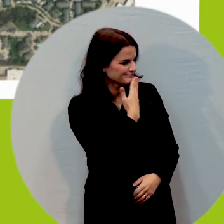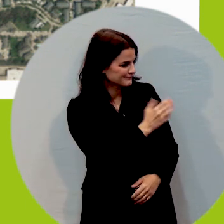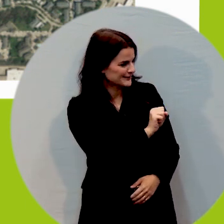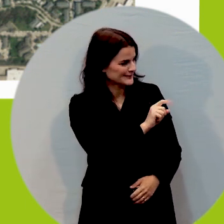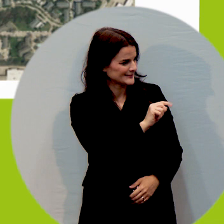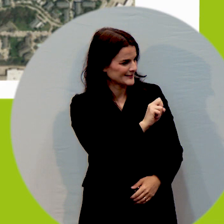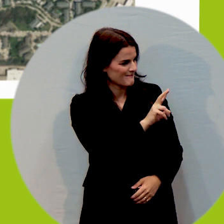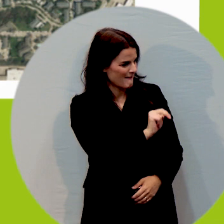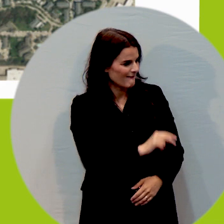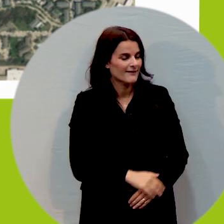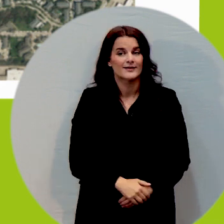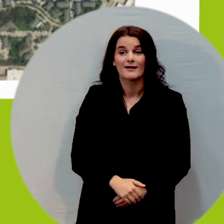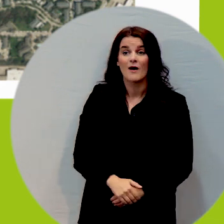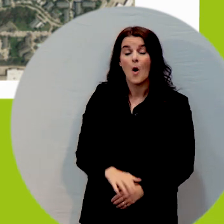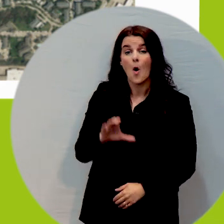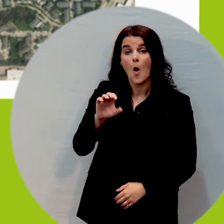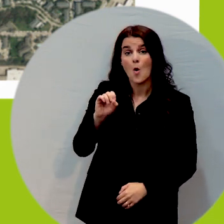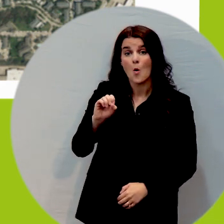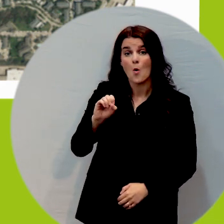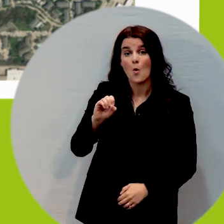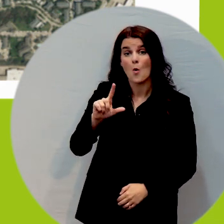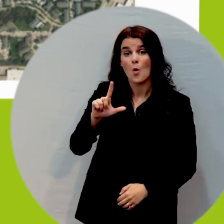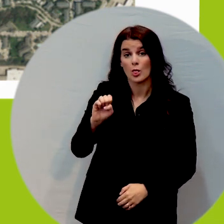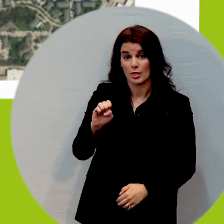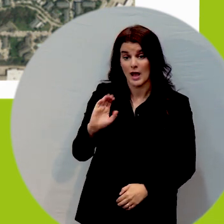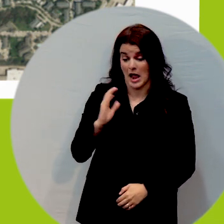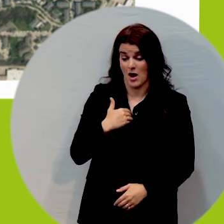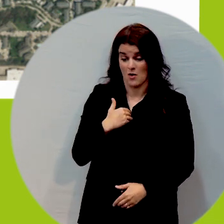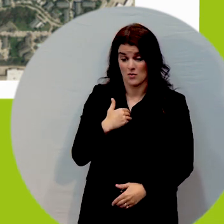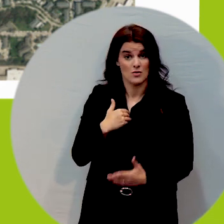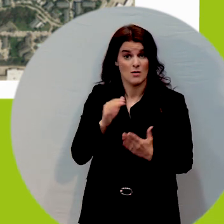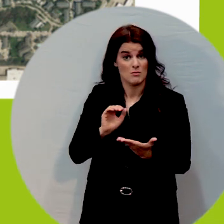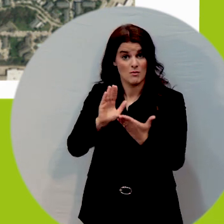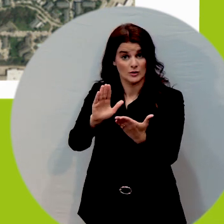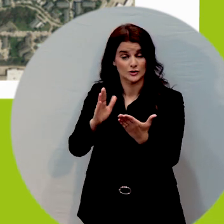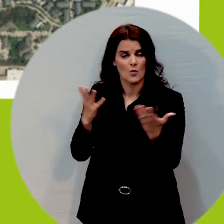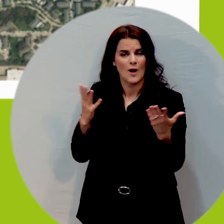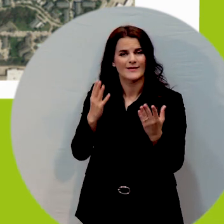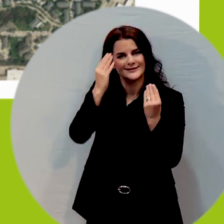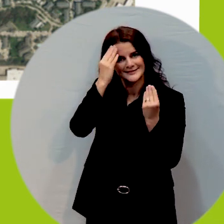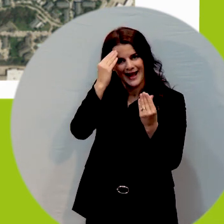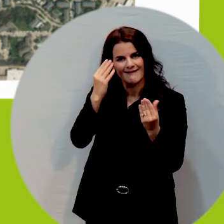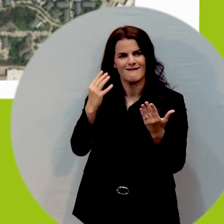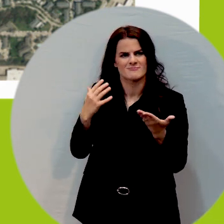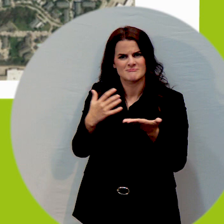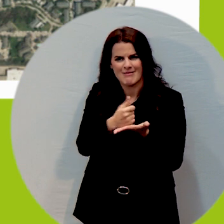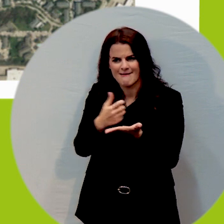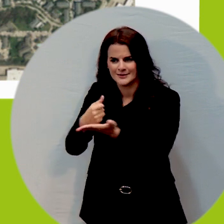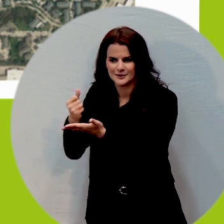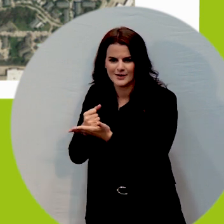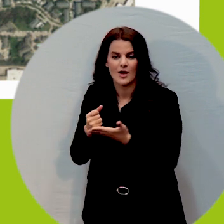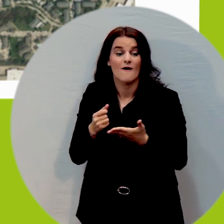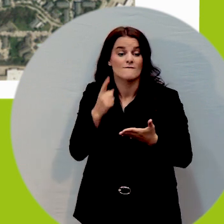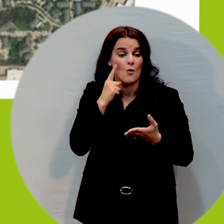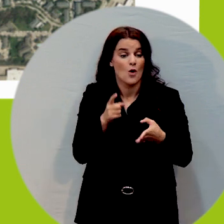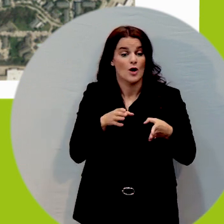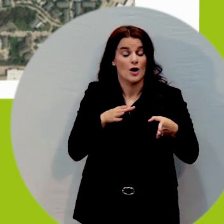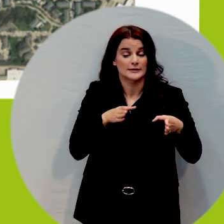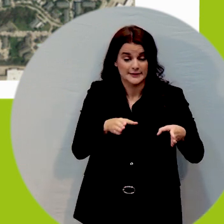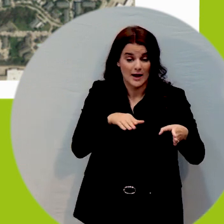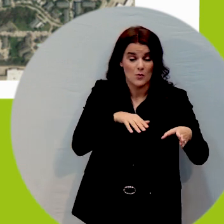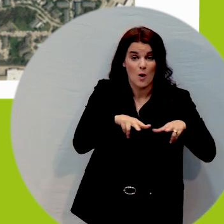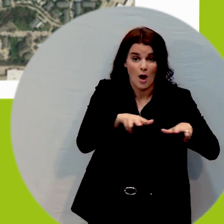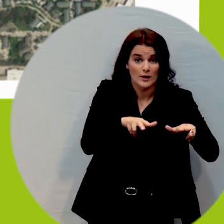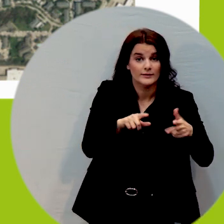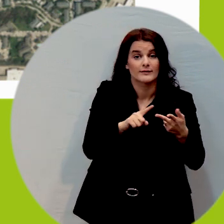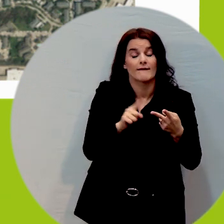Cole's role in the project was to do data collection and assessment for the sidewalk and hard surface trails within the sites that were part